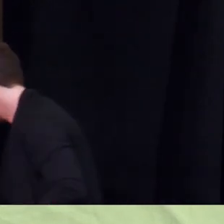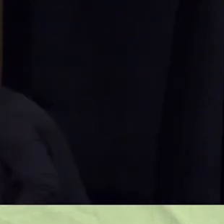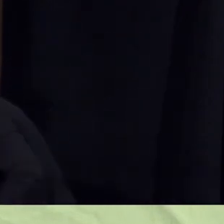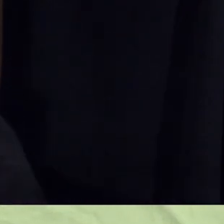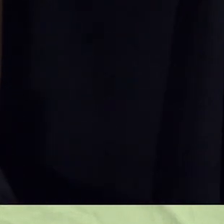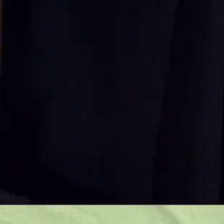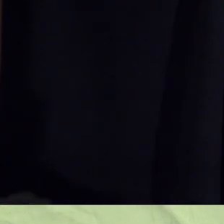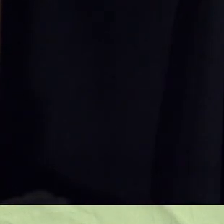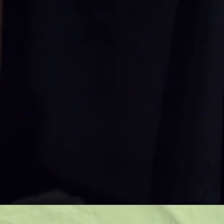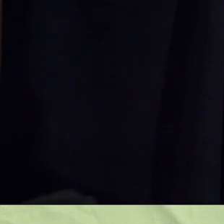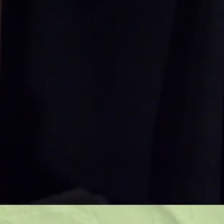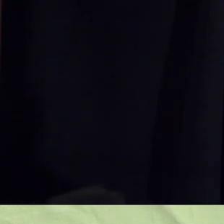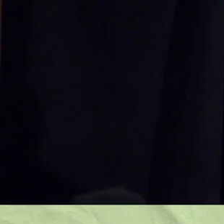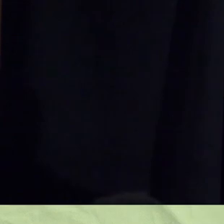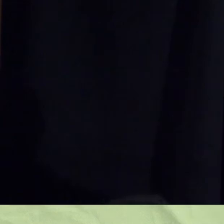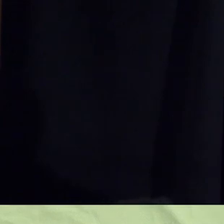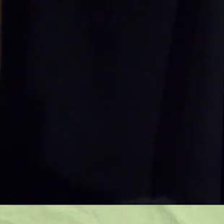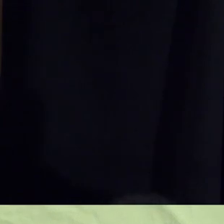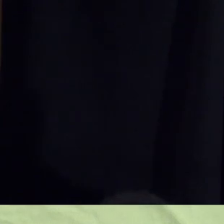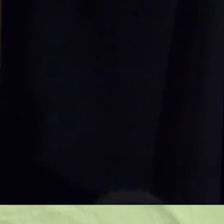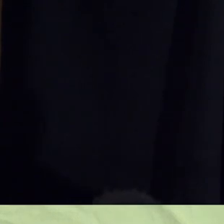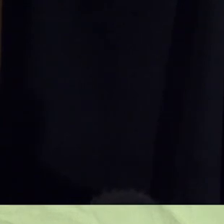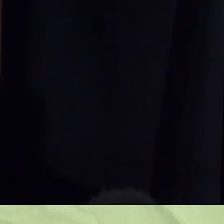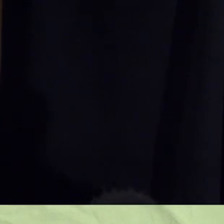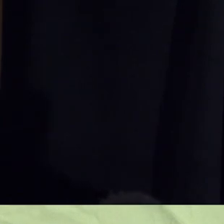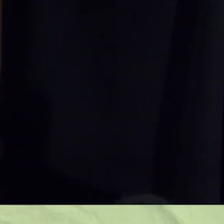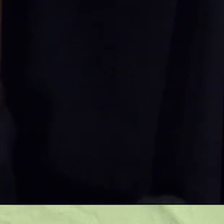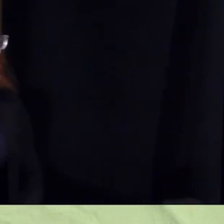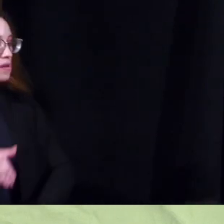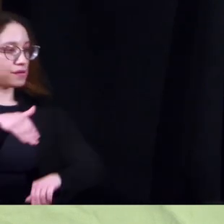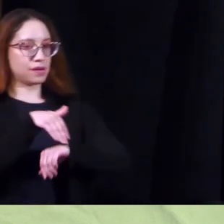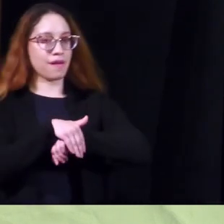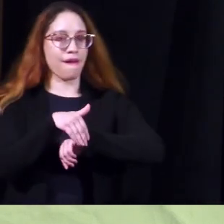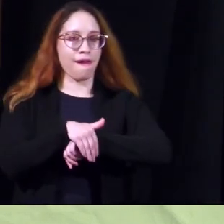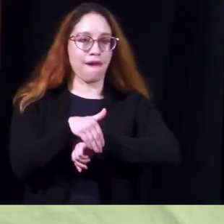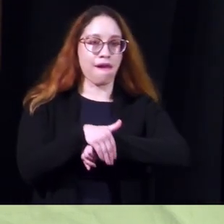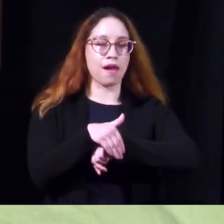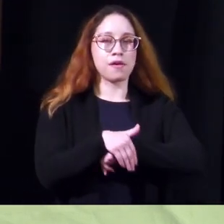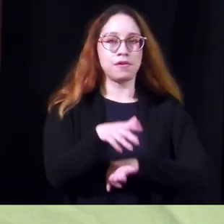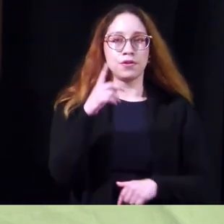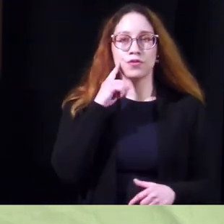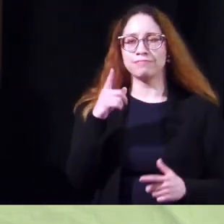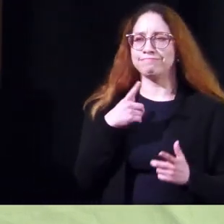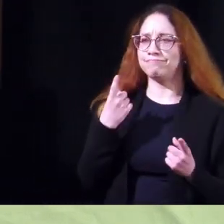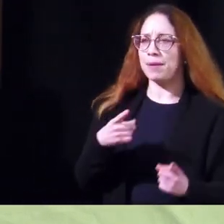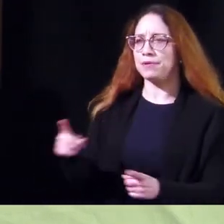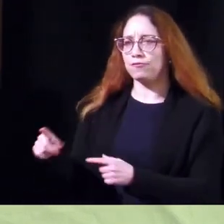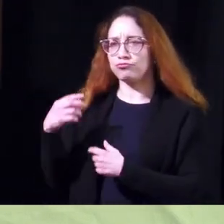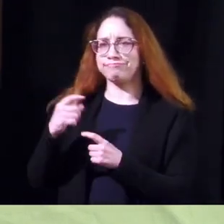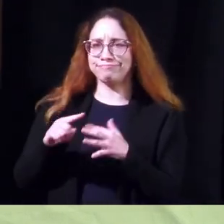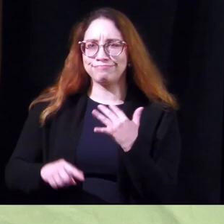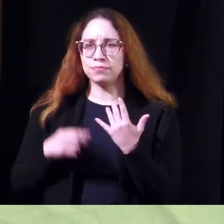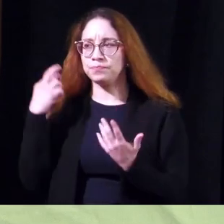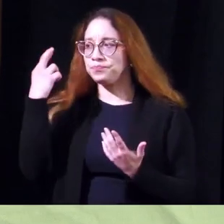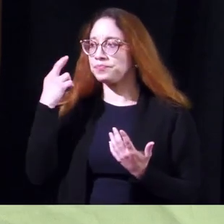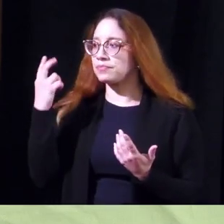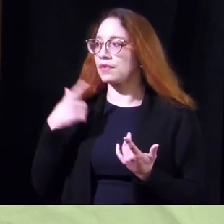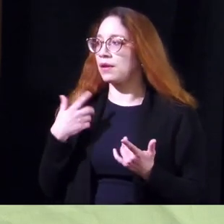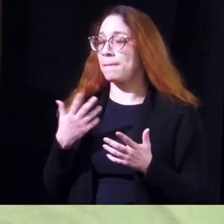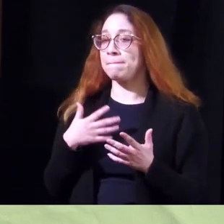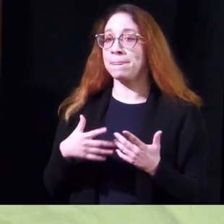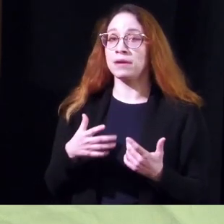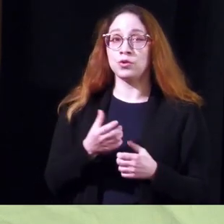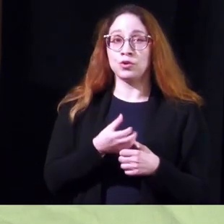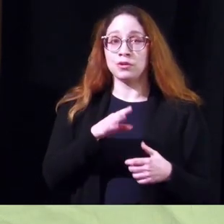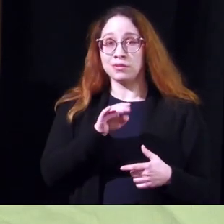nocturia is specific for the nighttime frequency uh and that can be caused for various reasons it may be the overactive